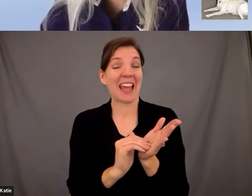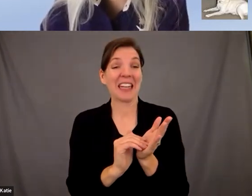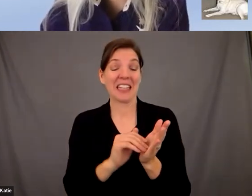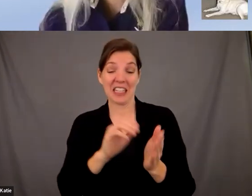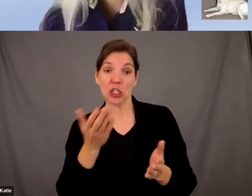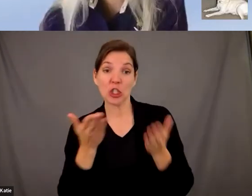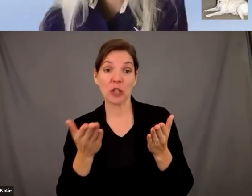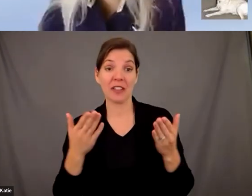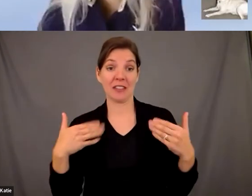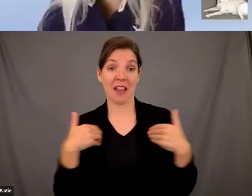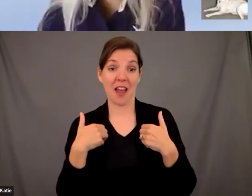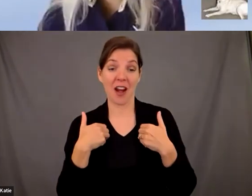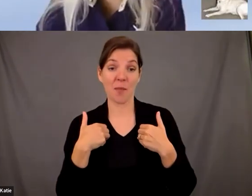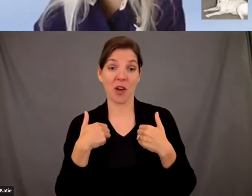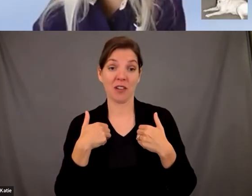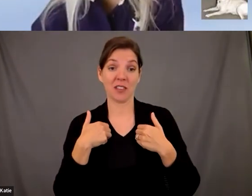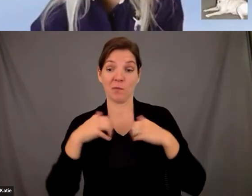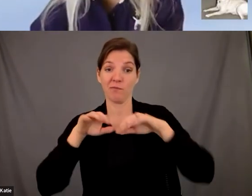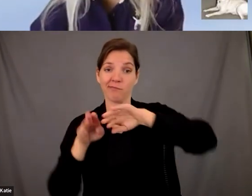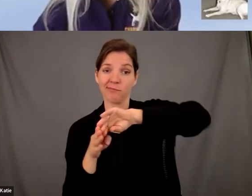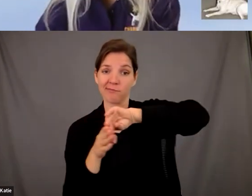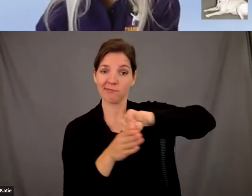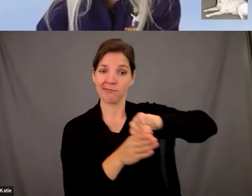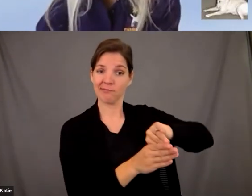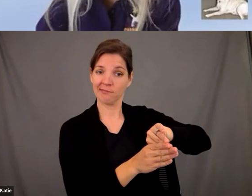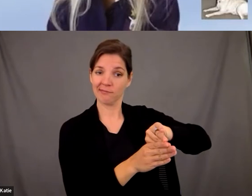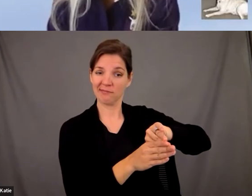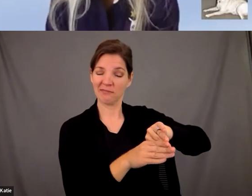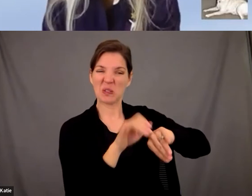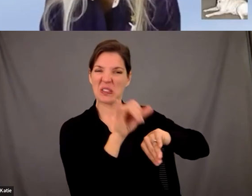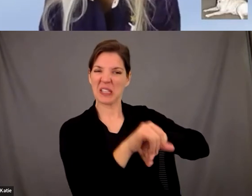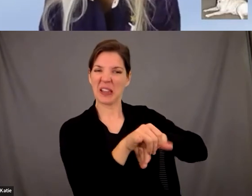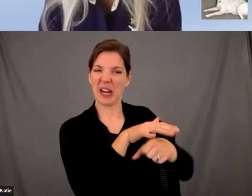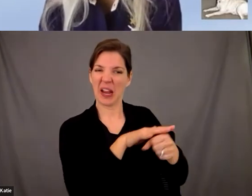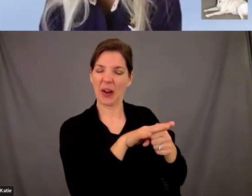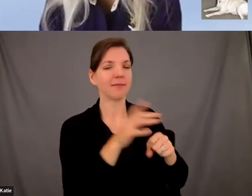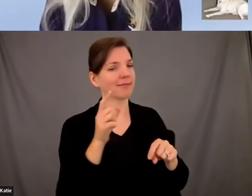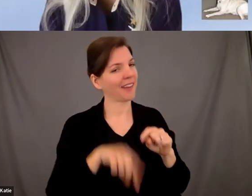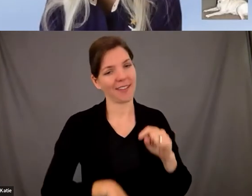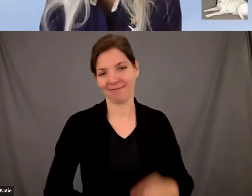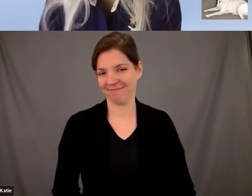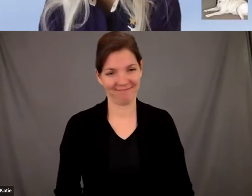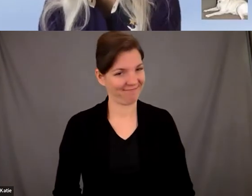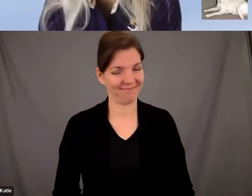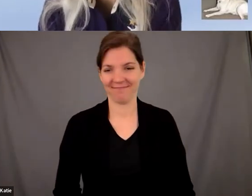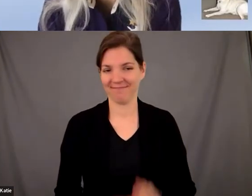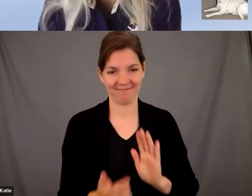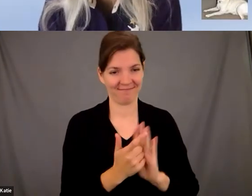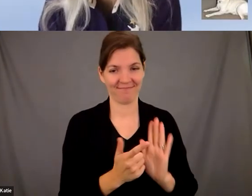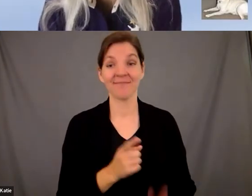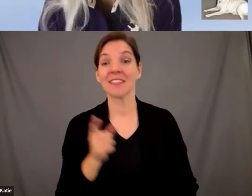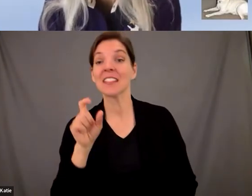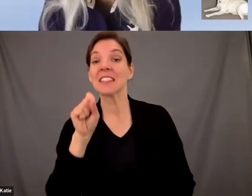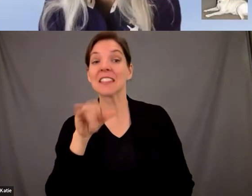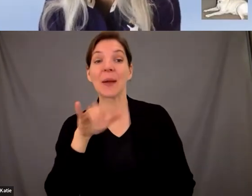from the rest of the audience um just because they're a service animal go ahead say you i usually take i usually put that in as a